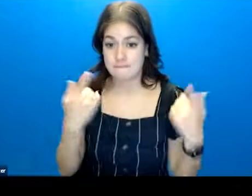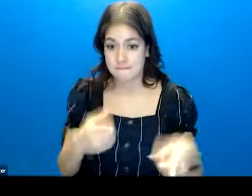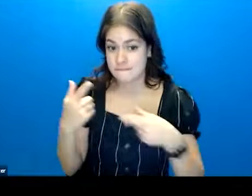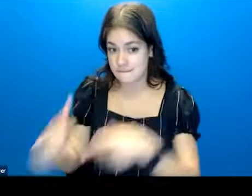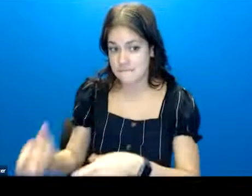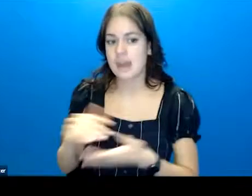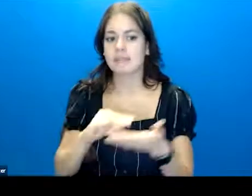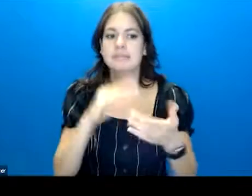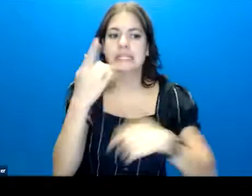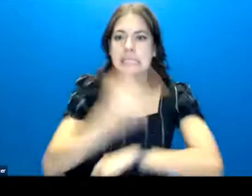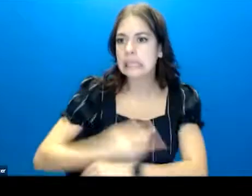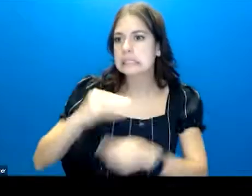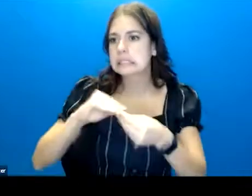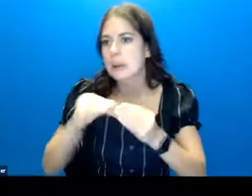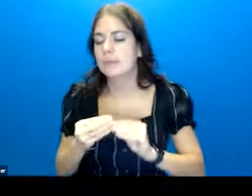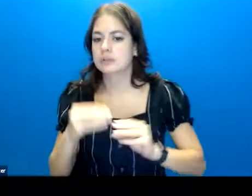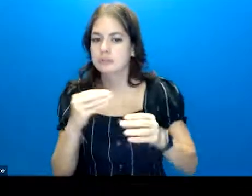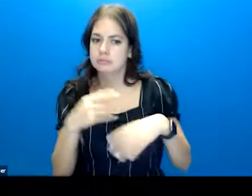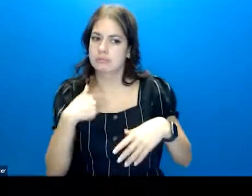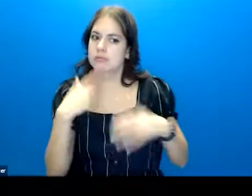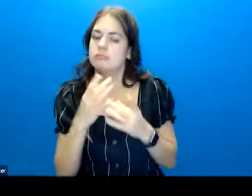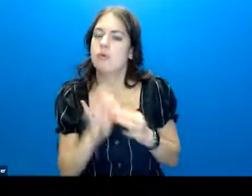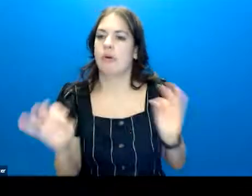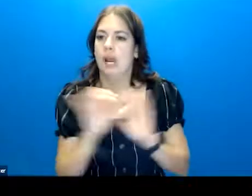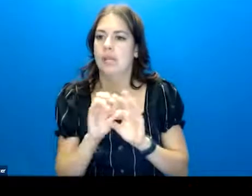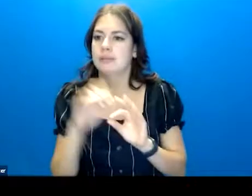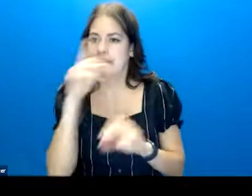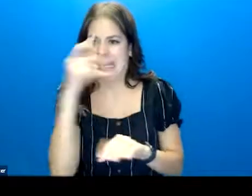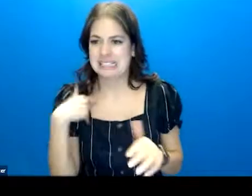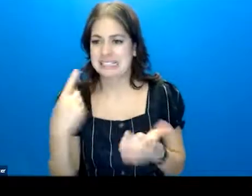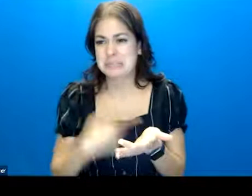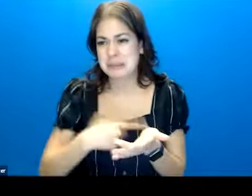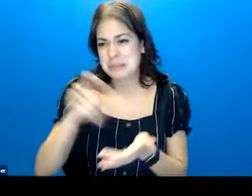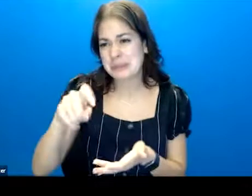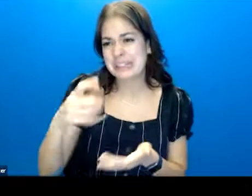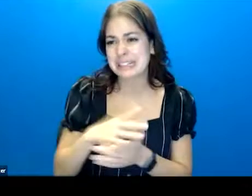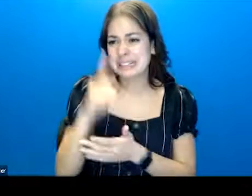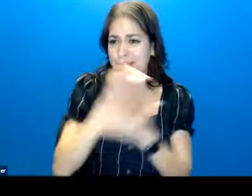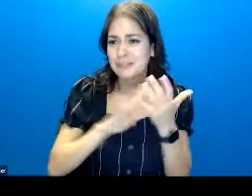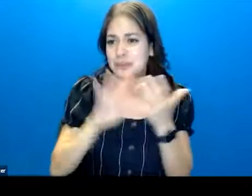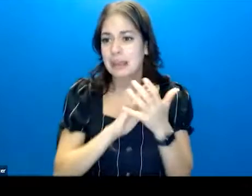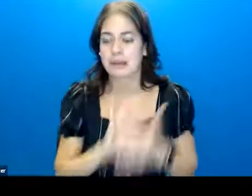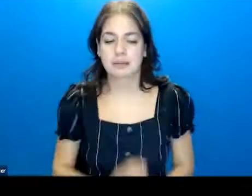numbers, dates, I encourage you to use those because sometimes you need them and it gets difficult.